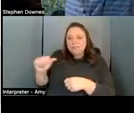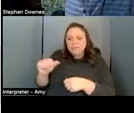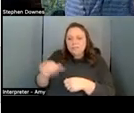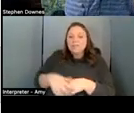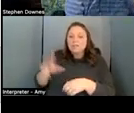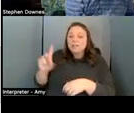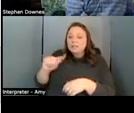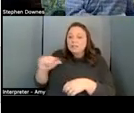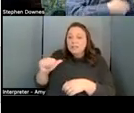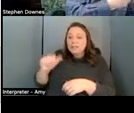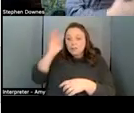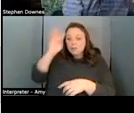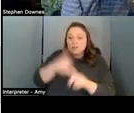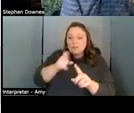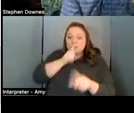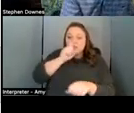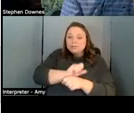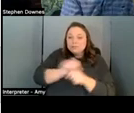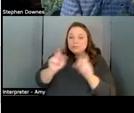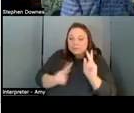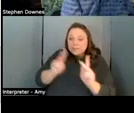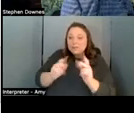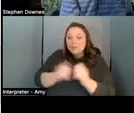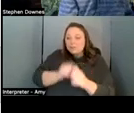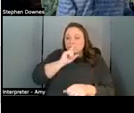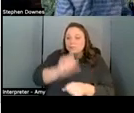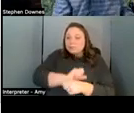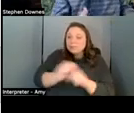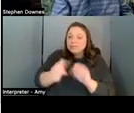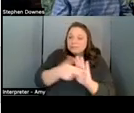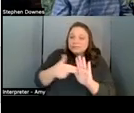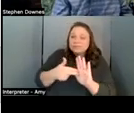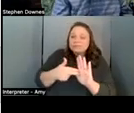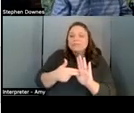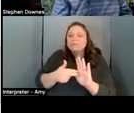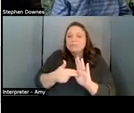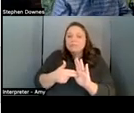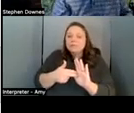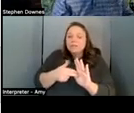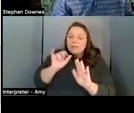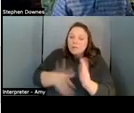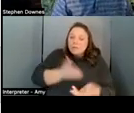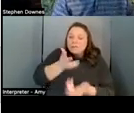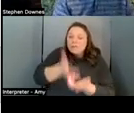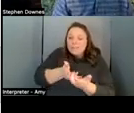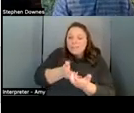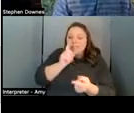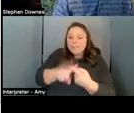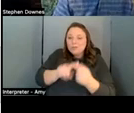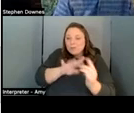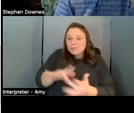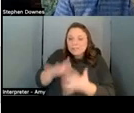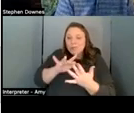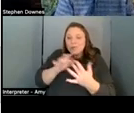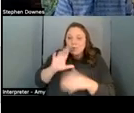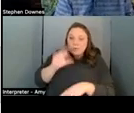individuals with real credentials that fits into a network or a structure